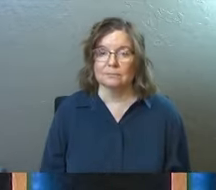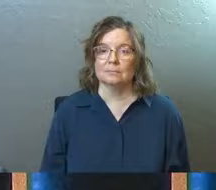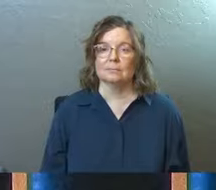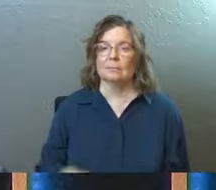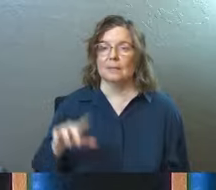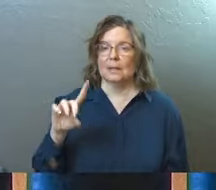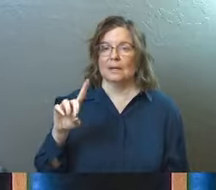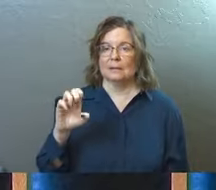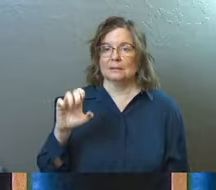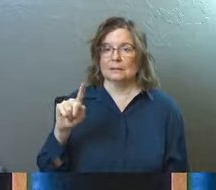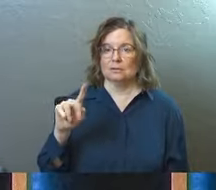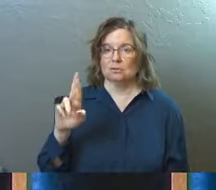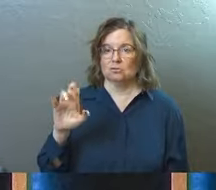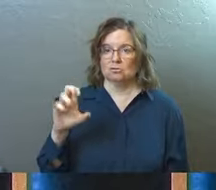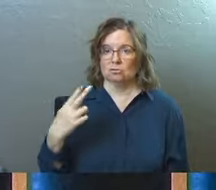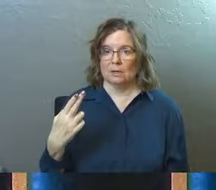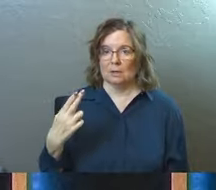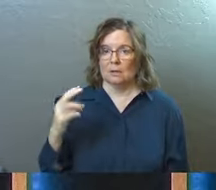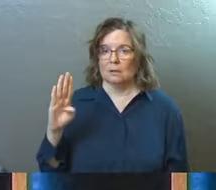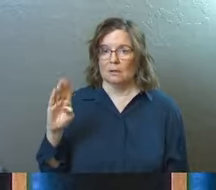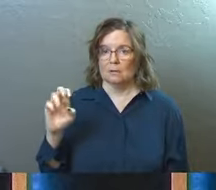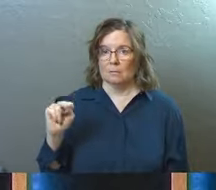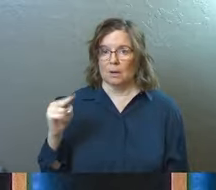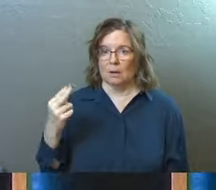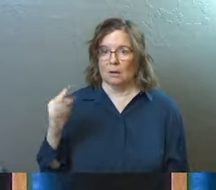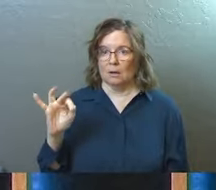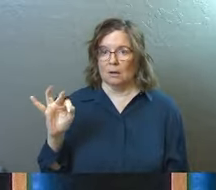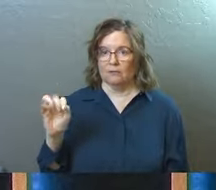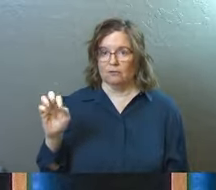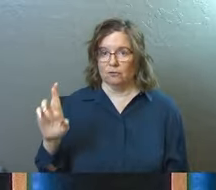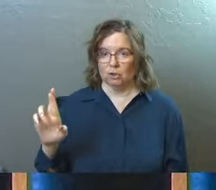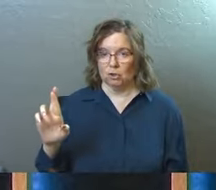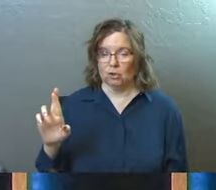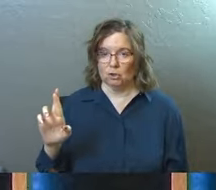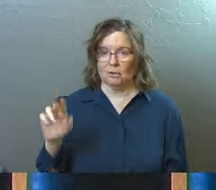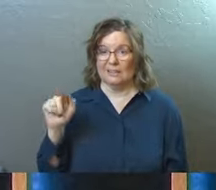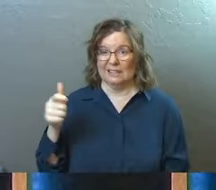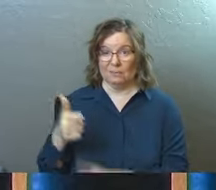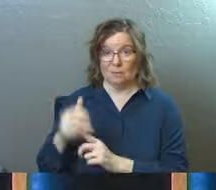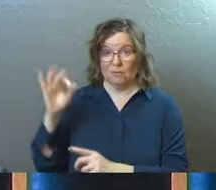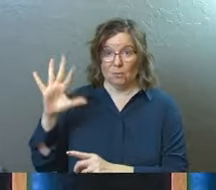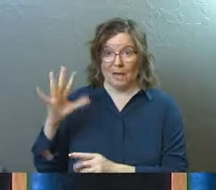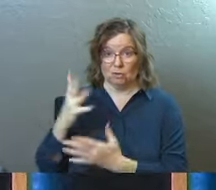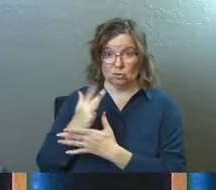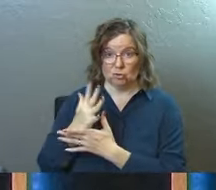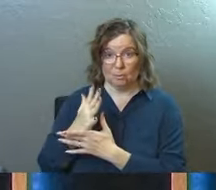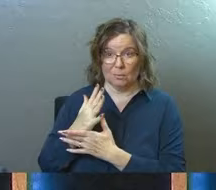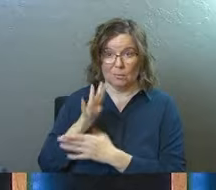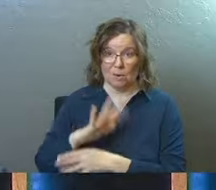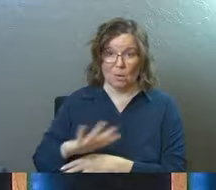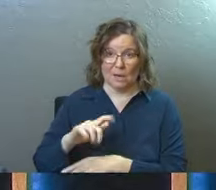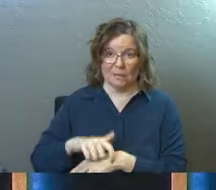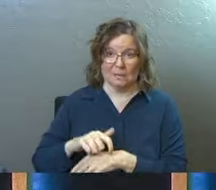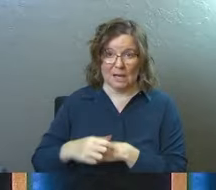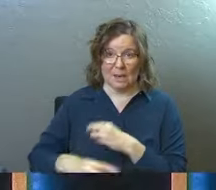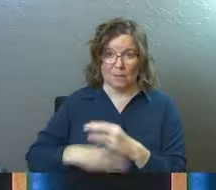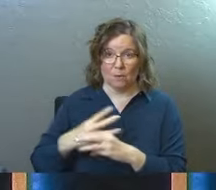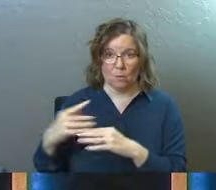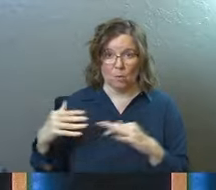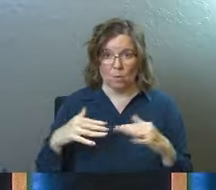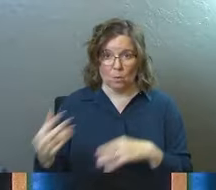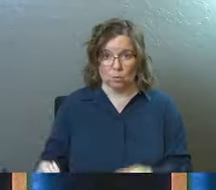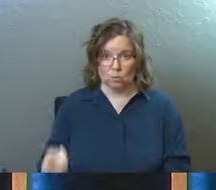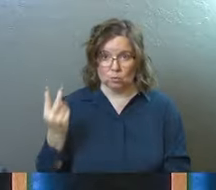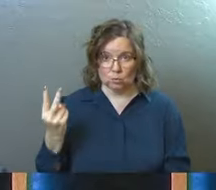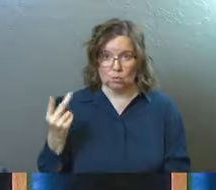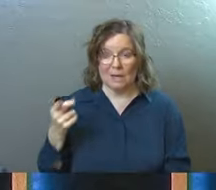Dietrich Bonhoeffer, I'm going read you a quote from him. Um, he was a pastor in Germany around the time of World War II. And he